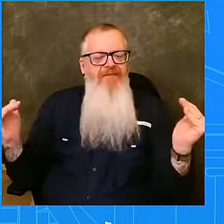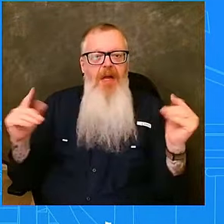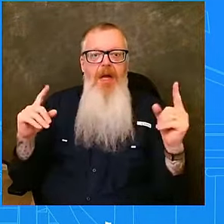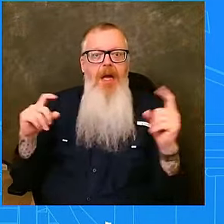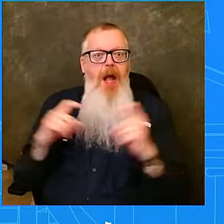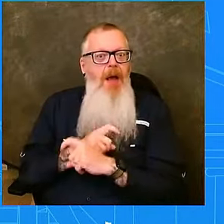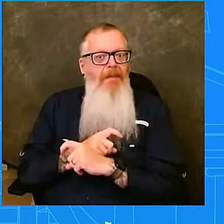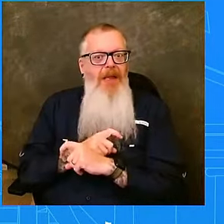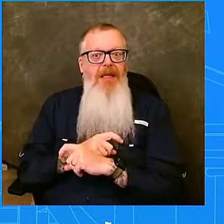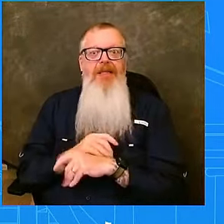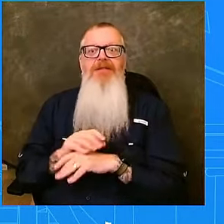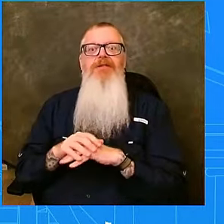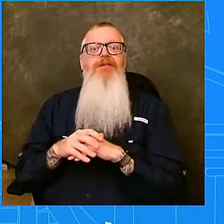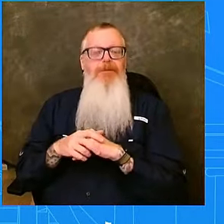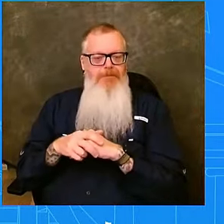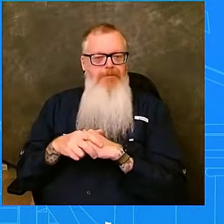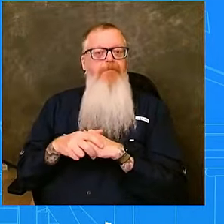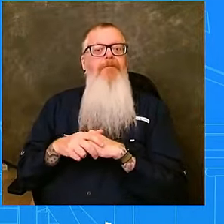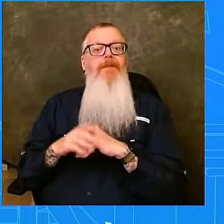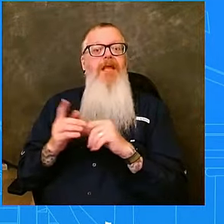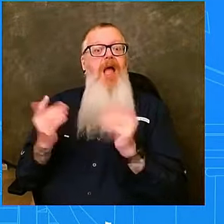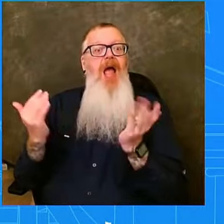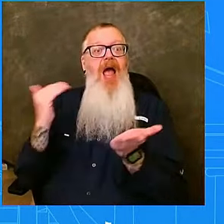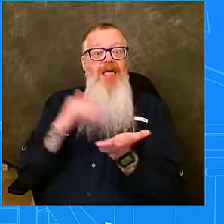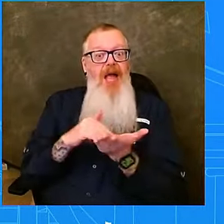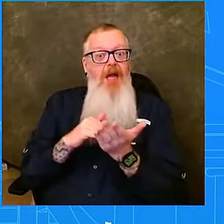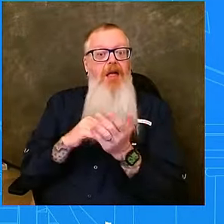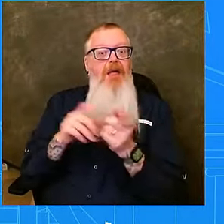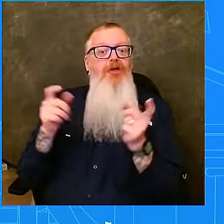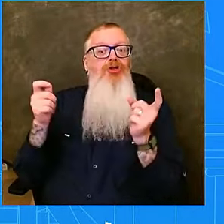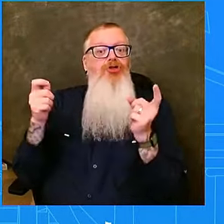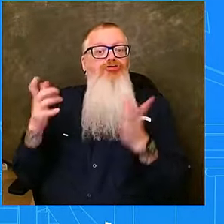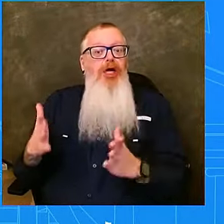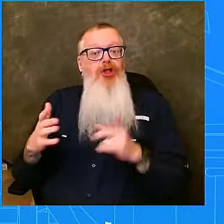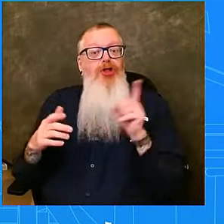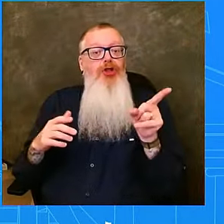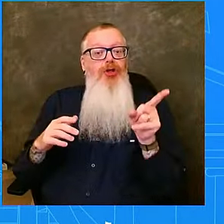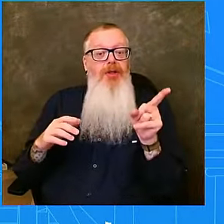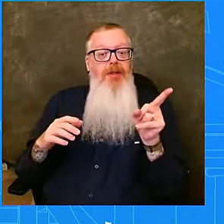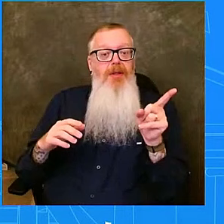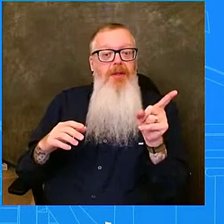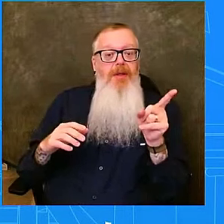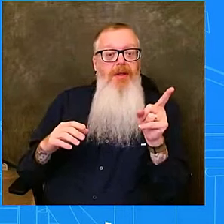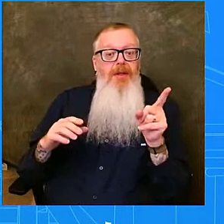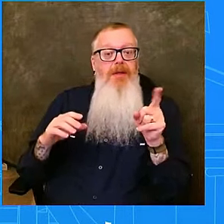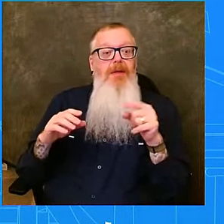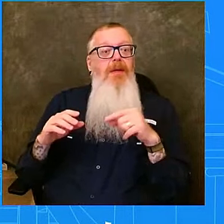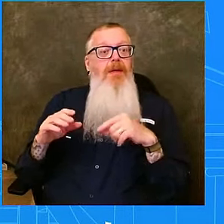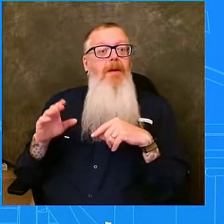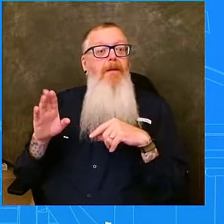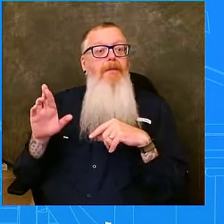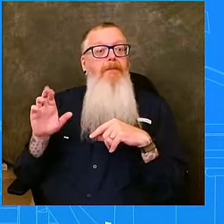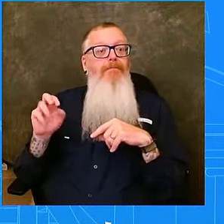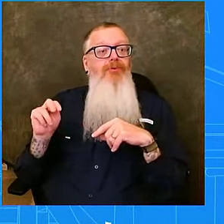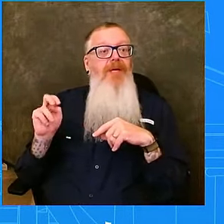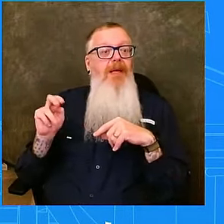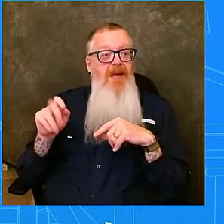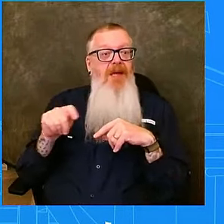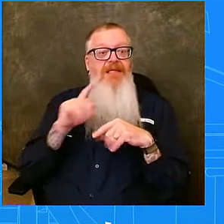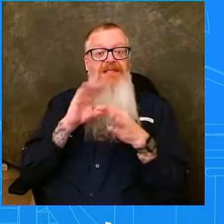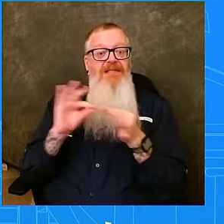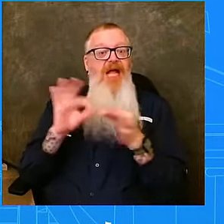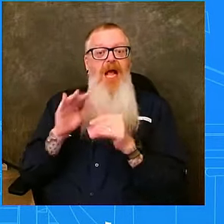from Director Brennan earlier today, it is very rare for a storm to be a hurricane when it makes